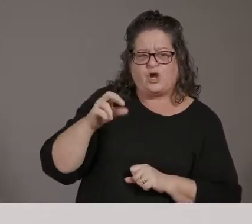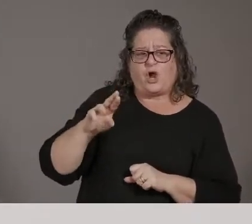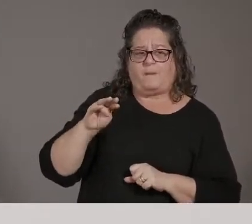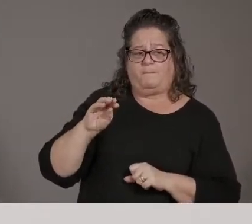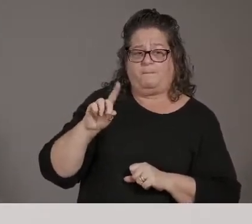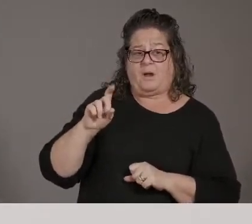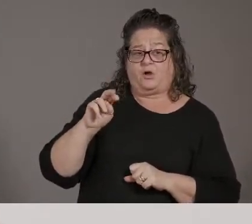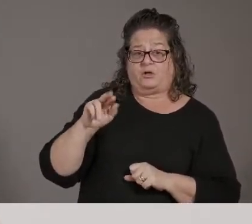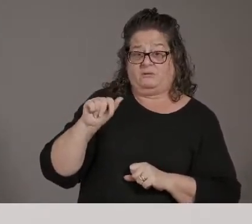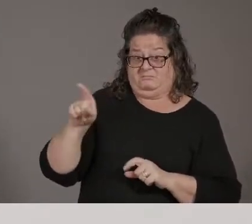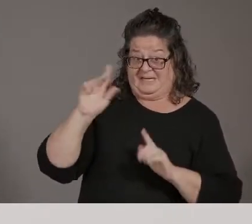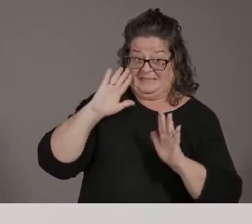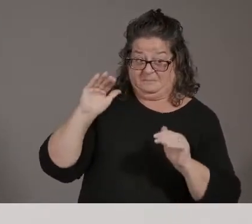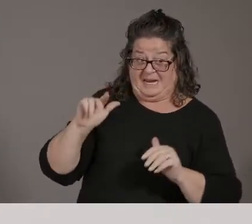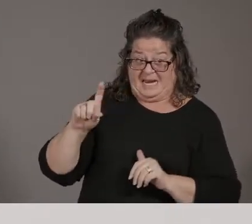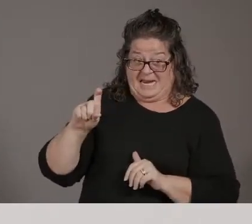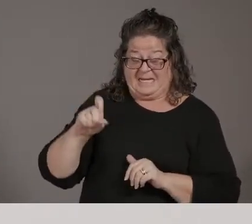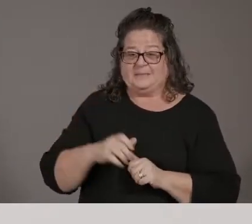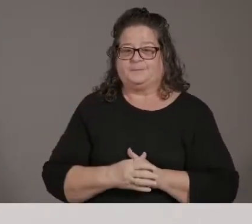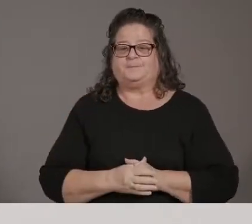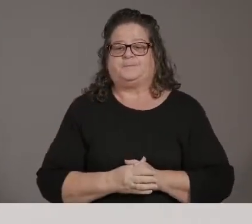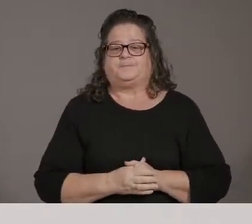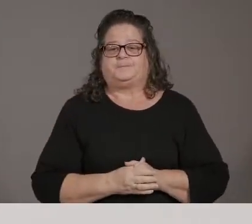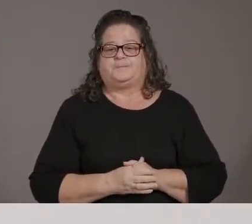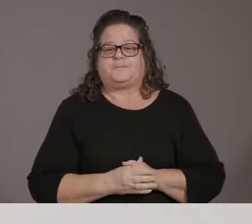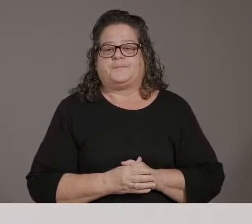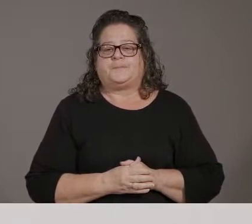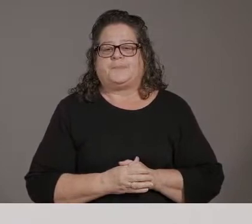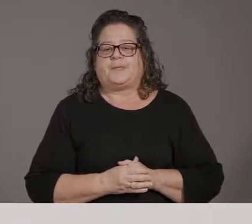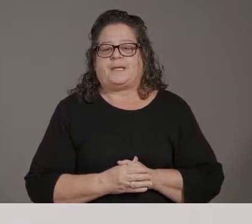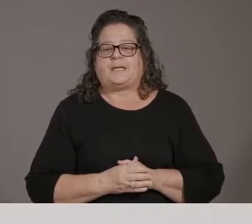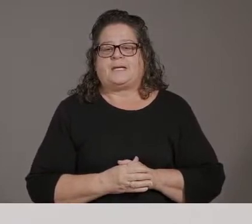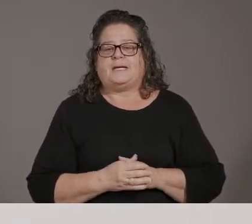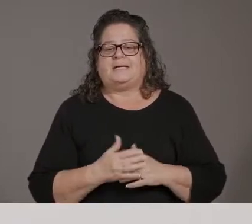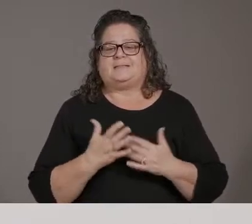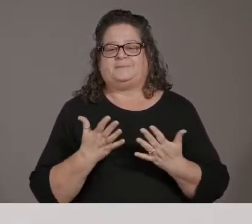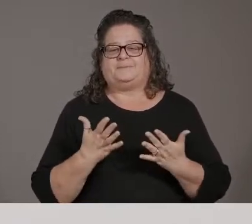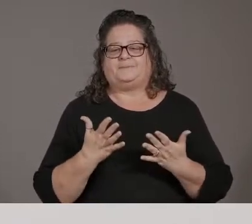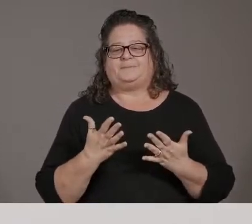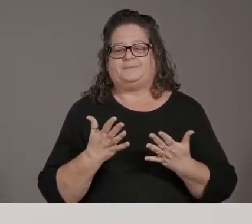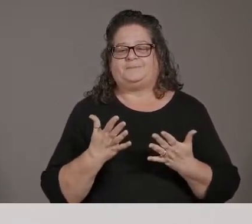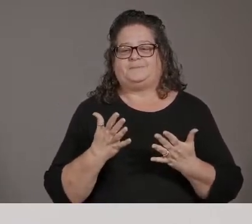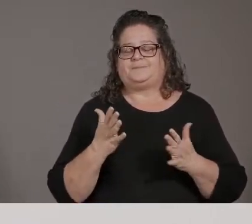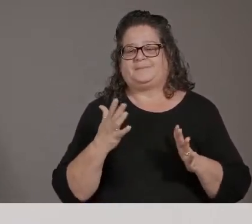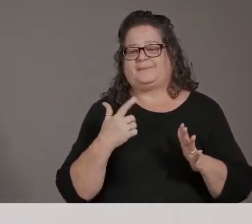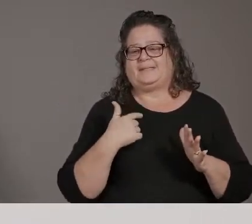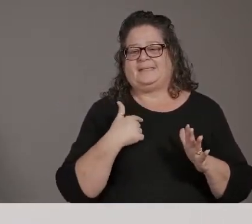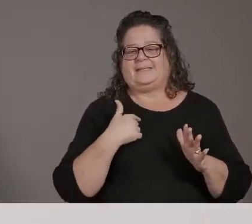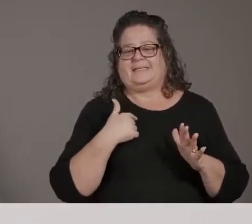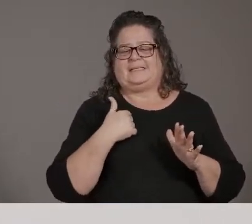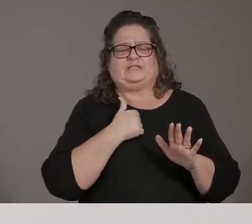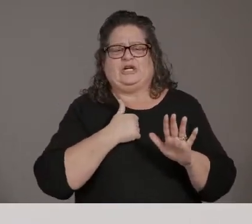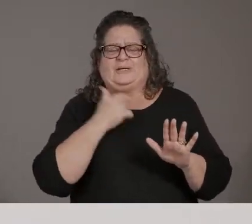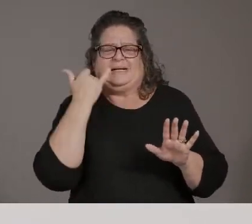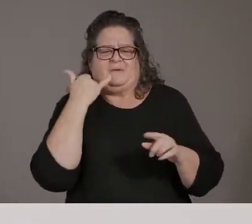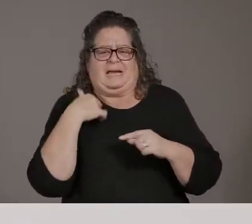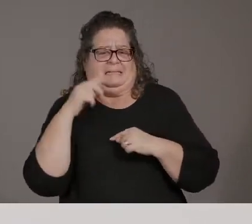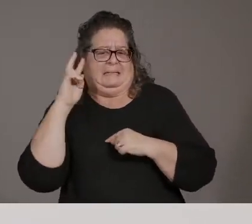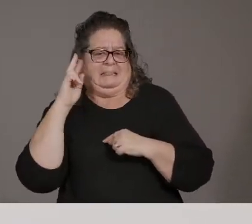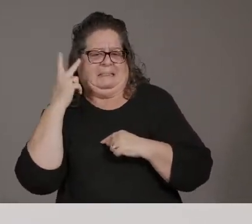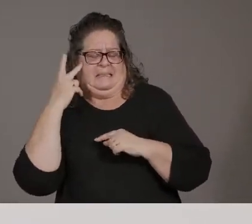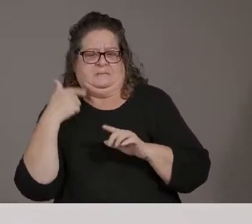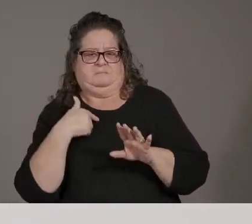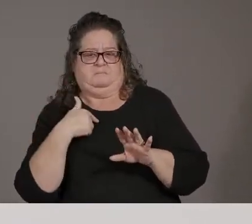Yeah, so actually, um, I'm sorry if I, if I miscommunicated, it wouldn't be that we would be prioritizing vulnerable populations